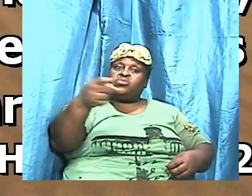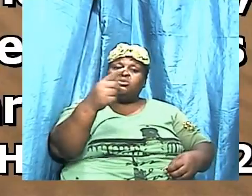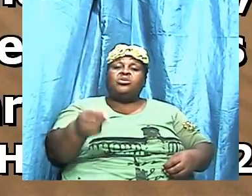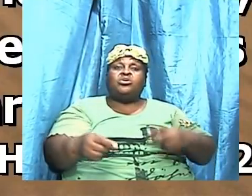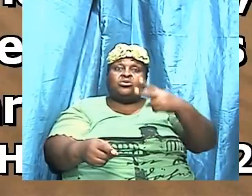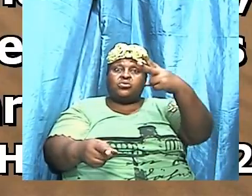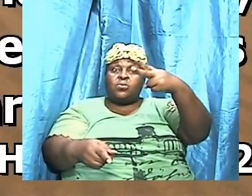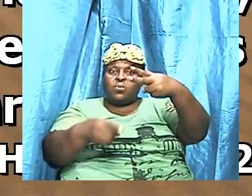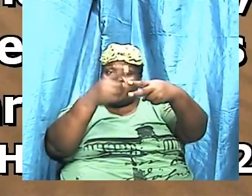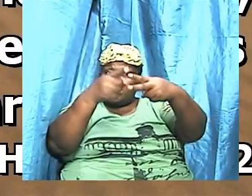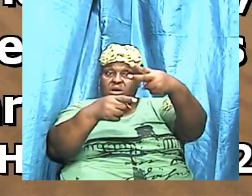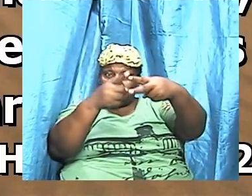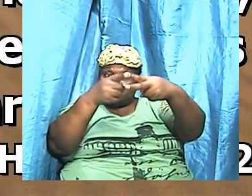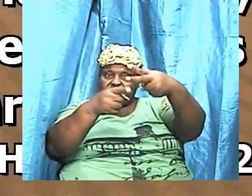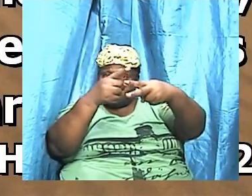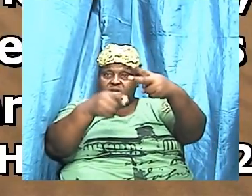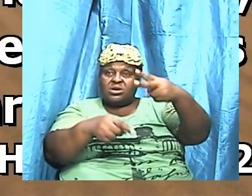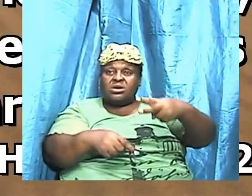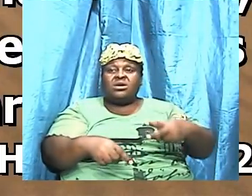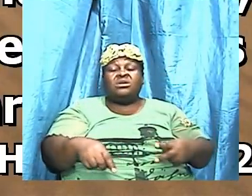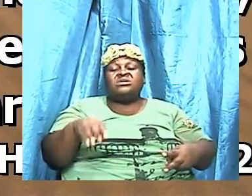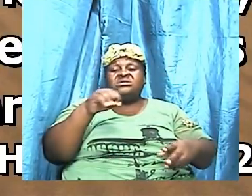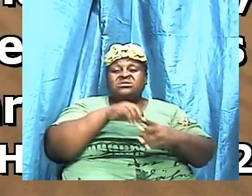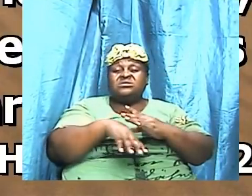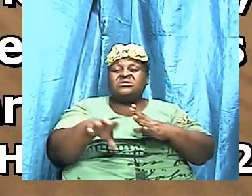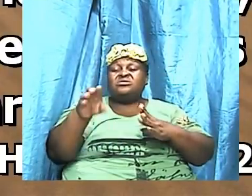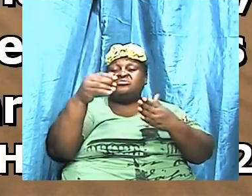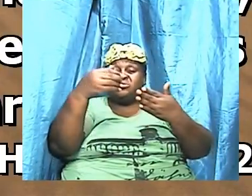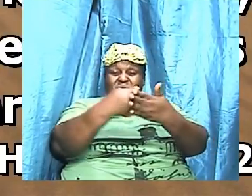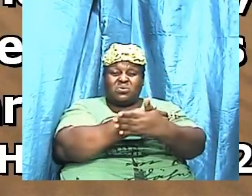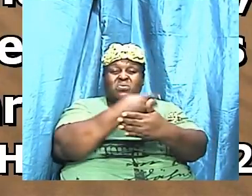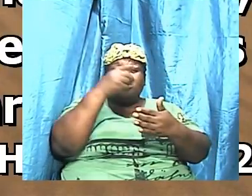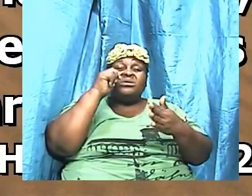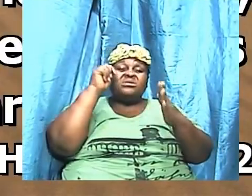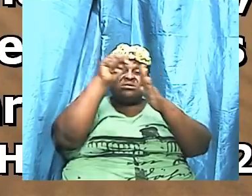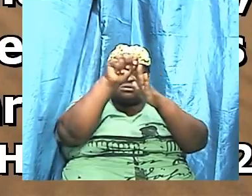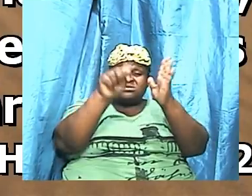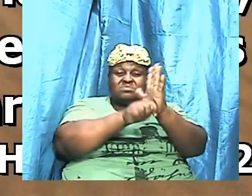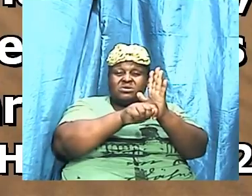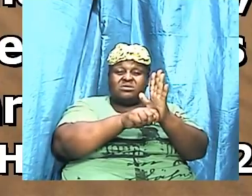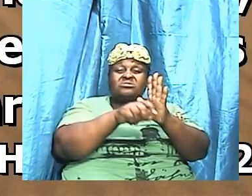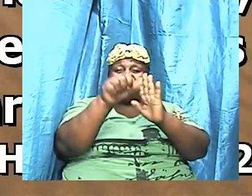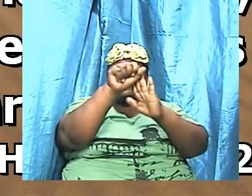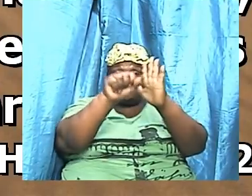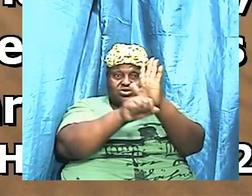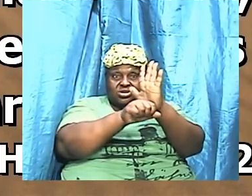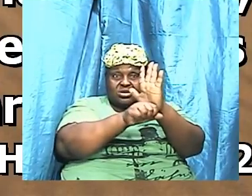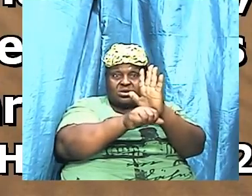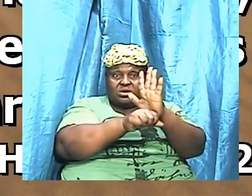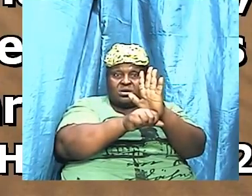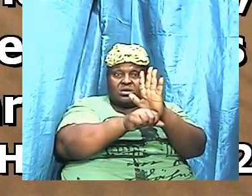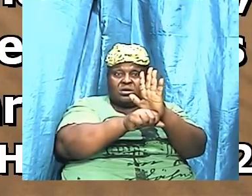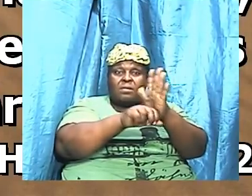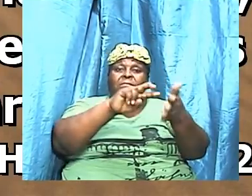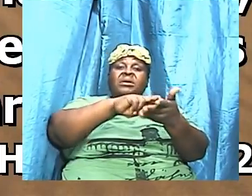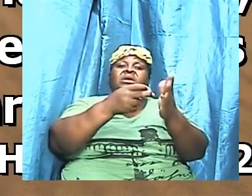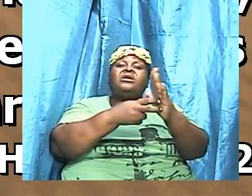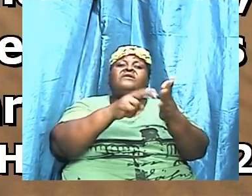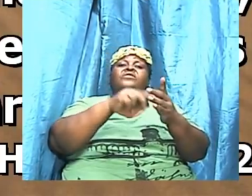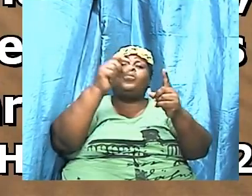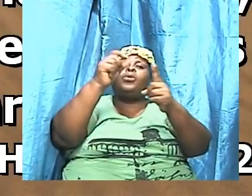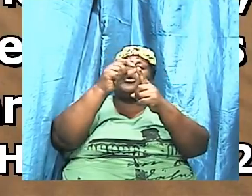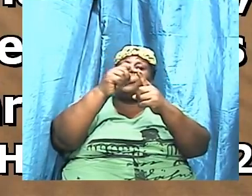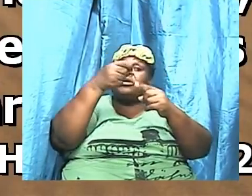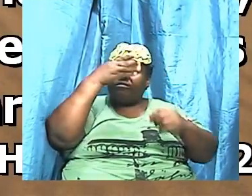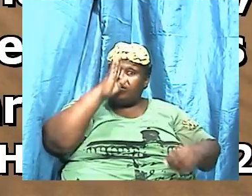permeates New Testament scriptures in relation to the word. So here, Paul was, at this point,